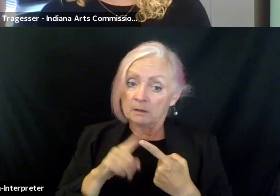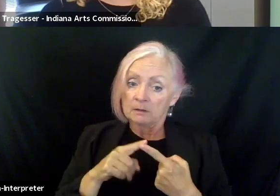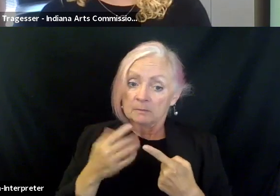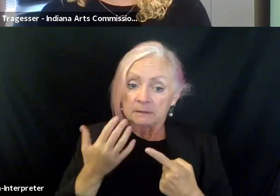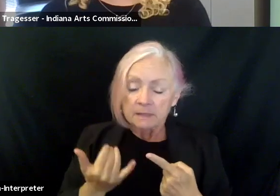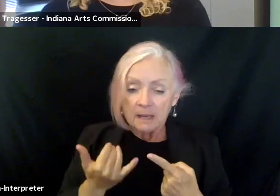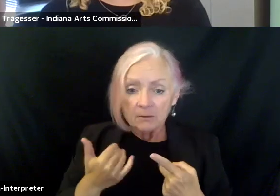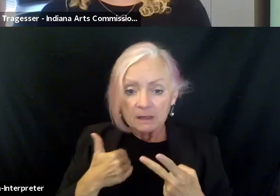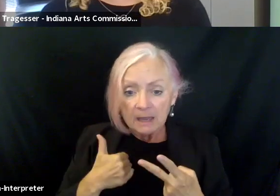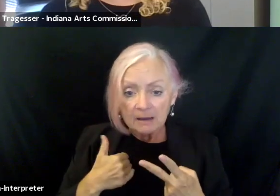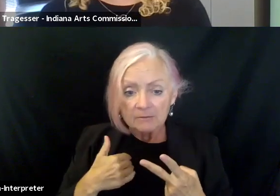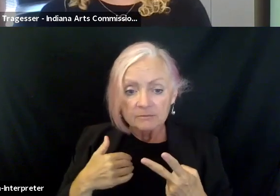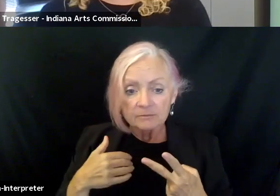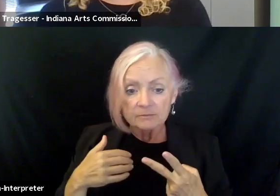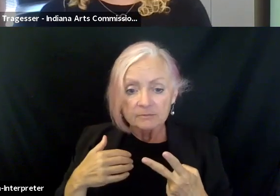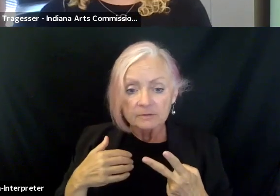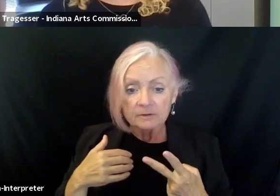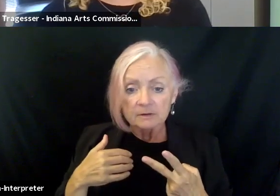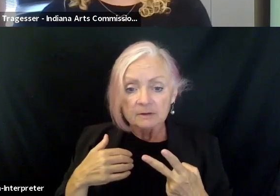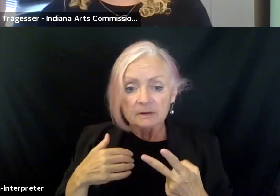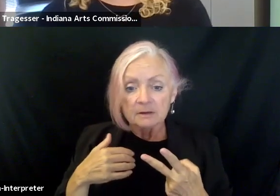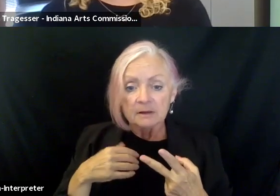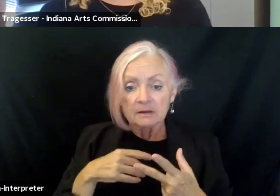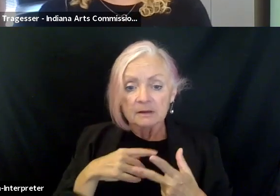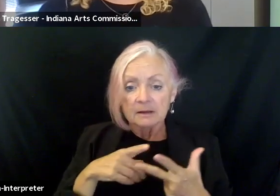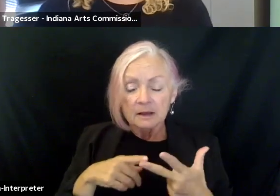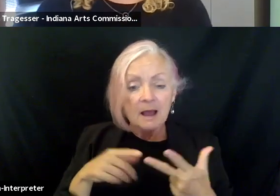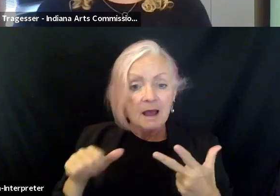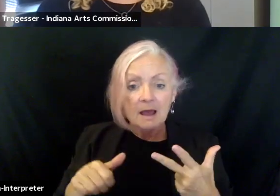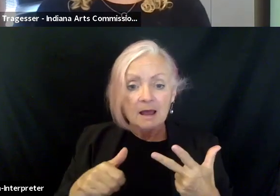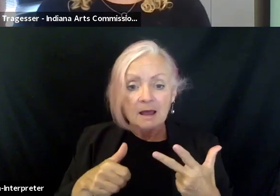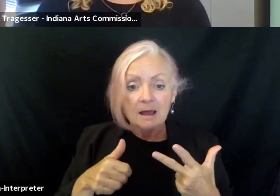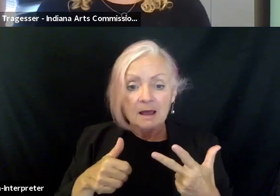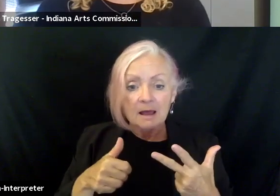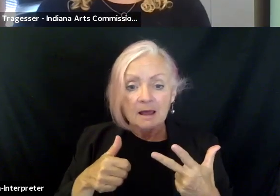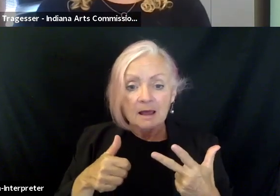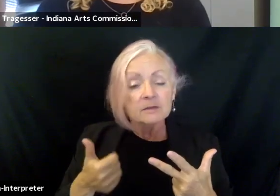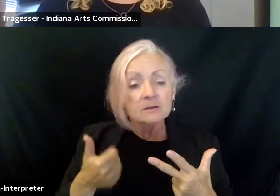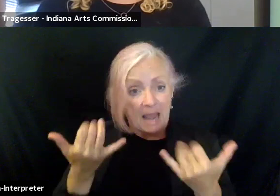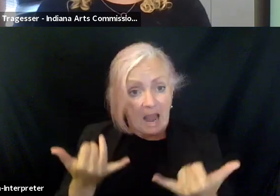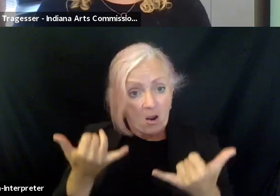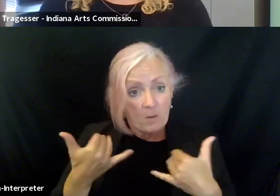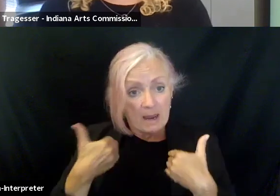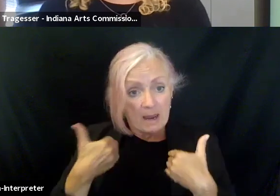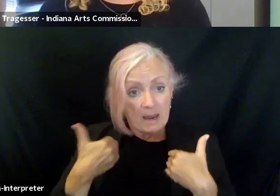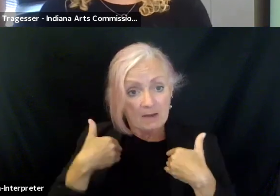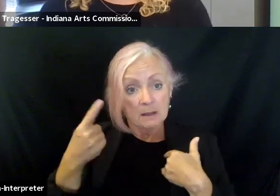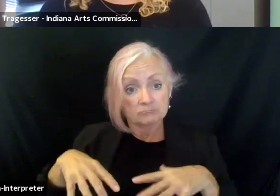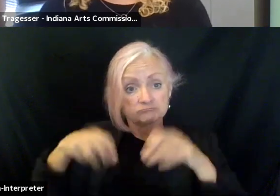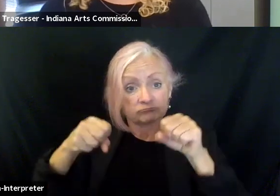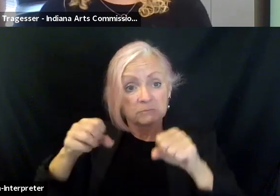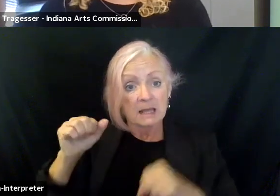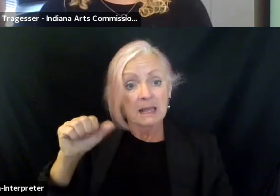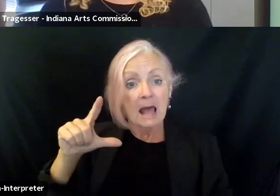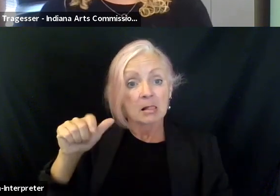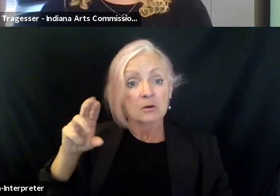in the, in, in the Museum of Art. And I think we have, um, taken one of the galleries, um, that, uh, had a lot of